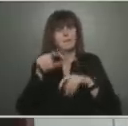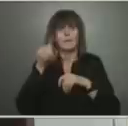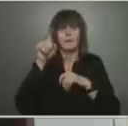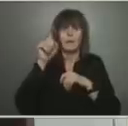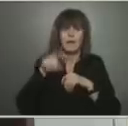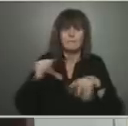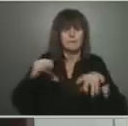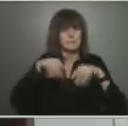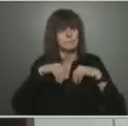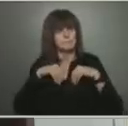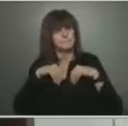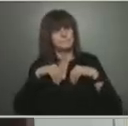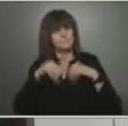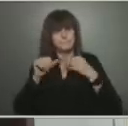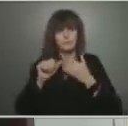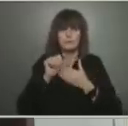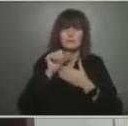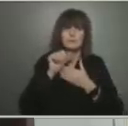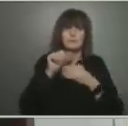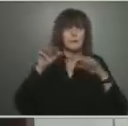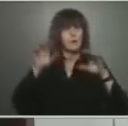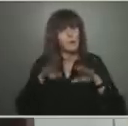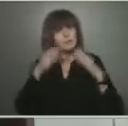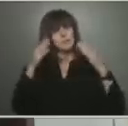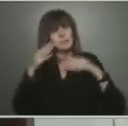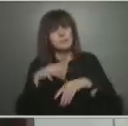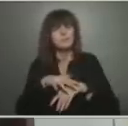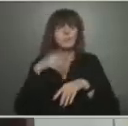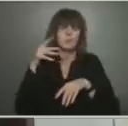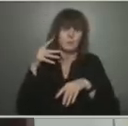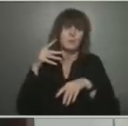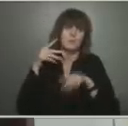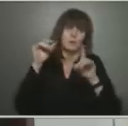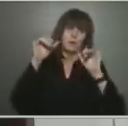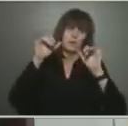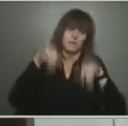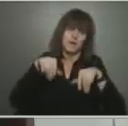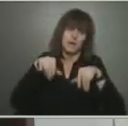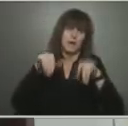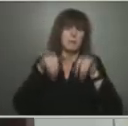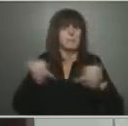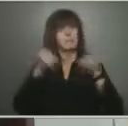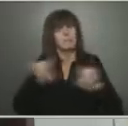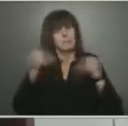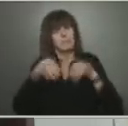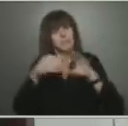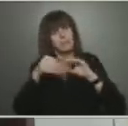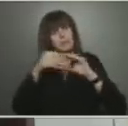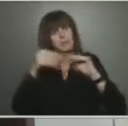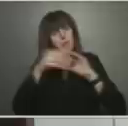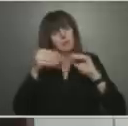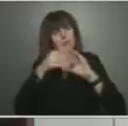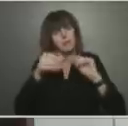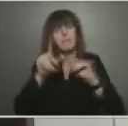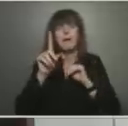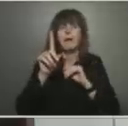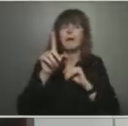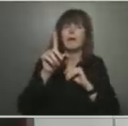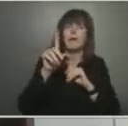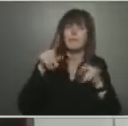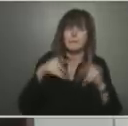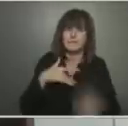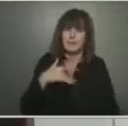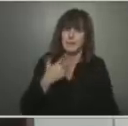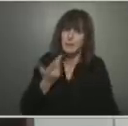reopening, but a lot of Ontarians might be looking around and saying we are moving a lot slower than other jurisdictions. And while